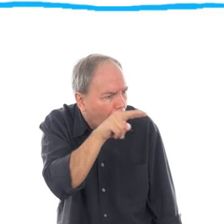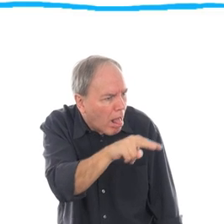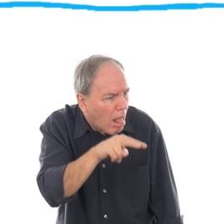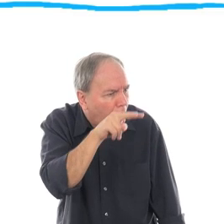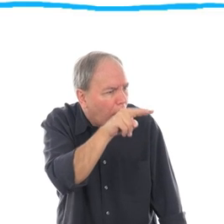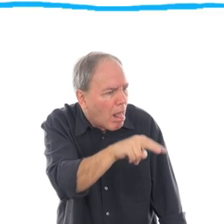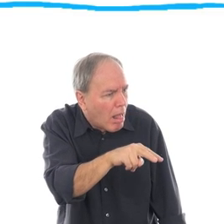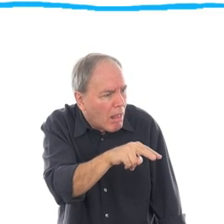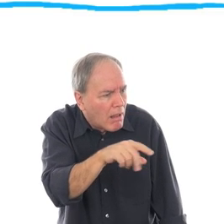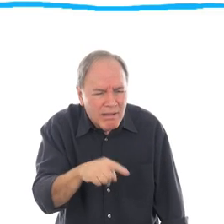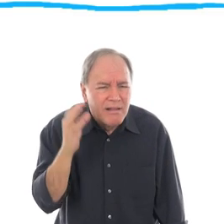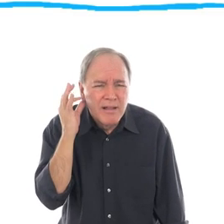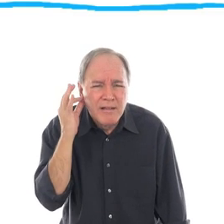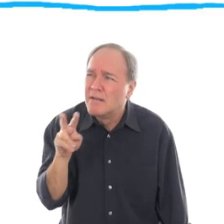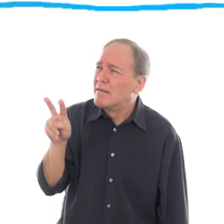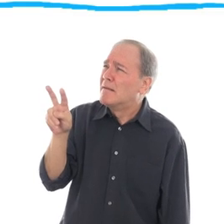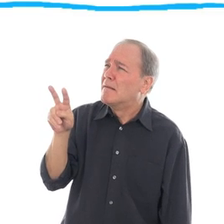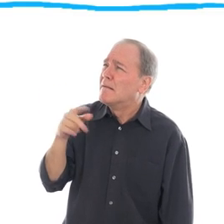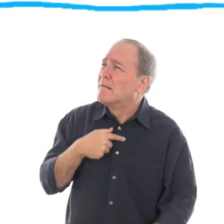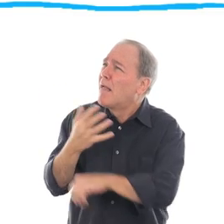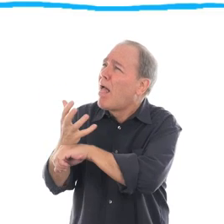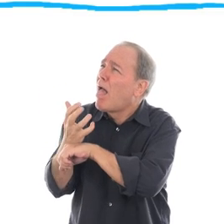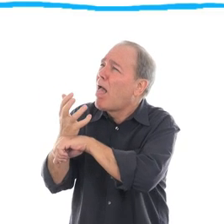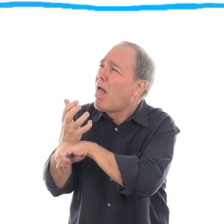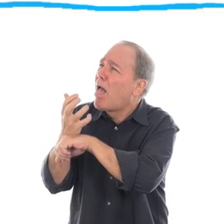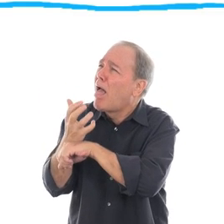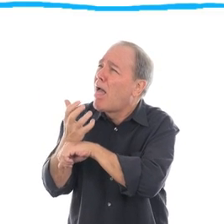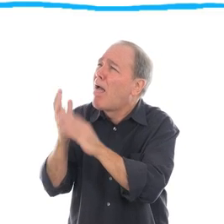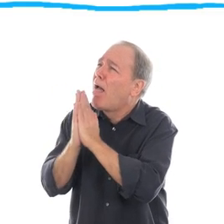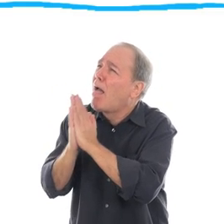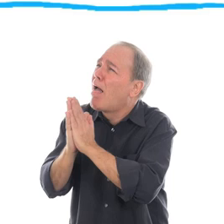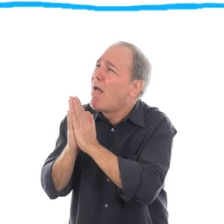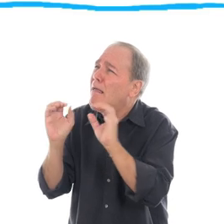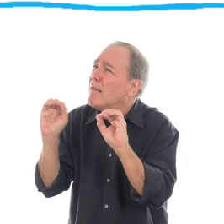and give her coins even if she's not asking for those coins.